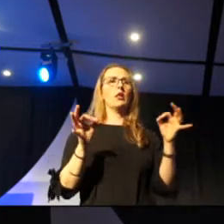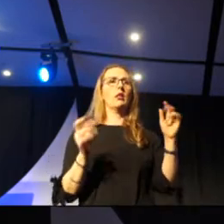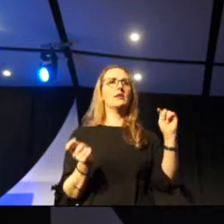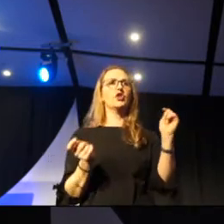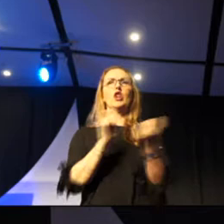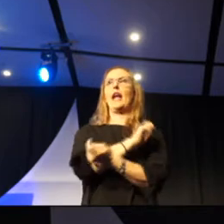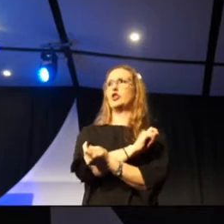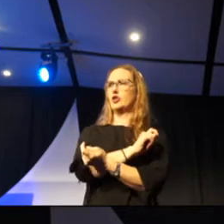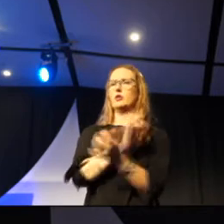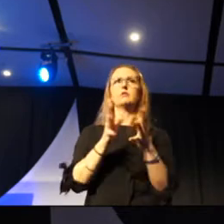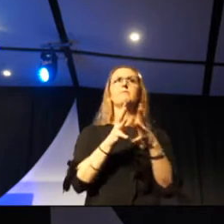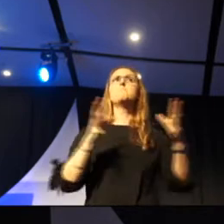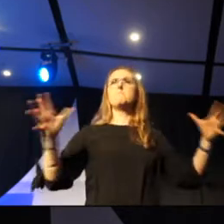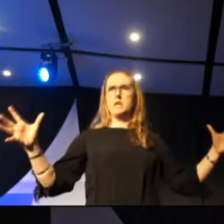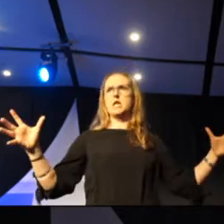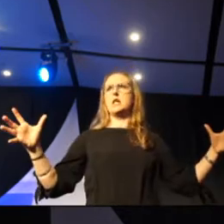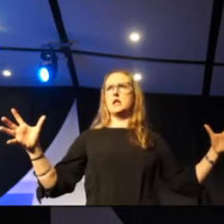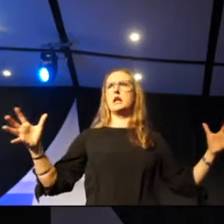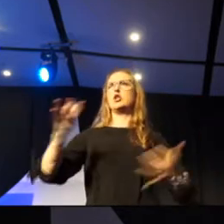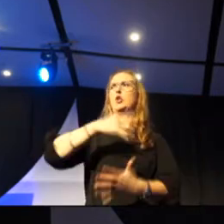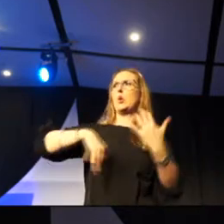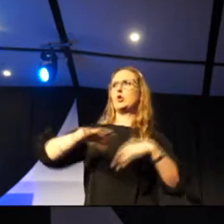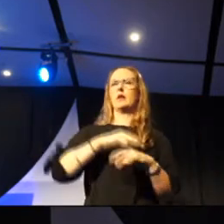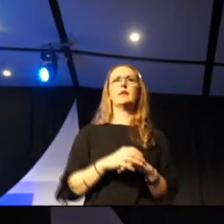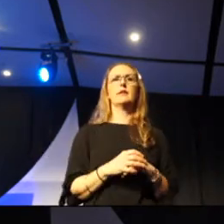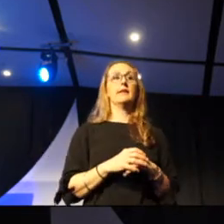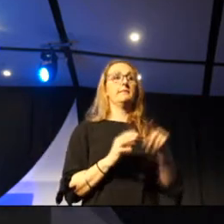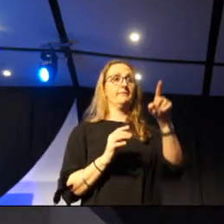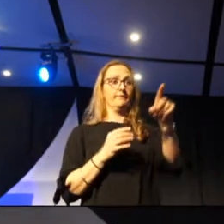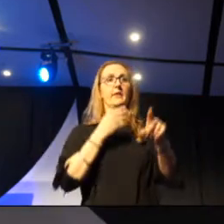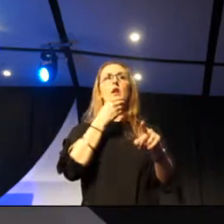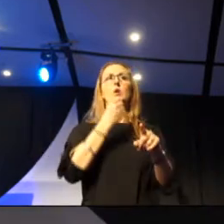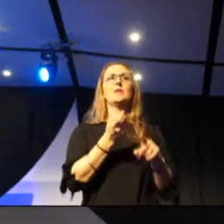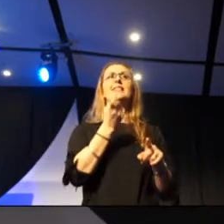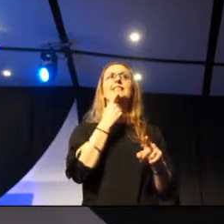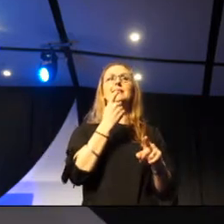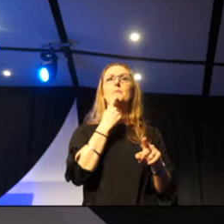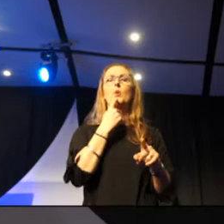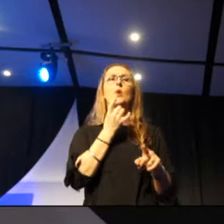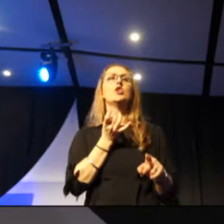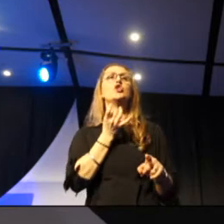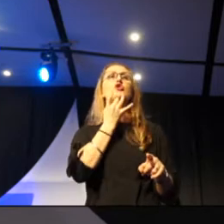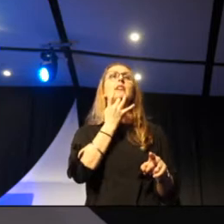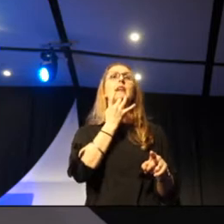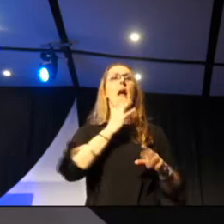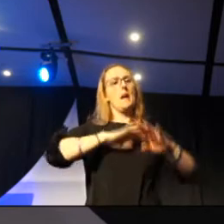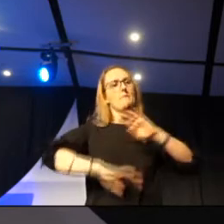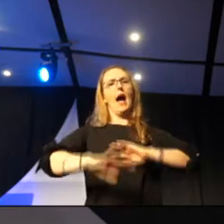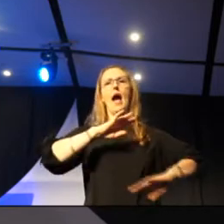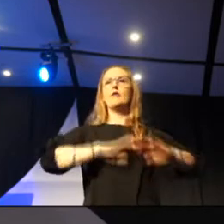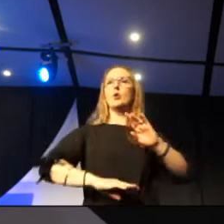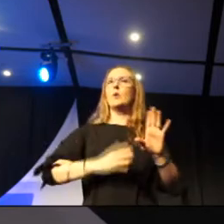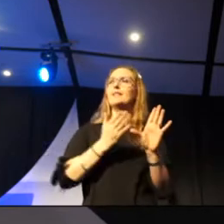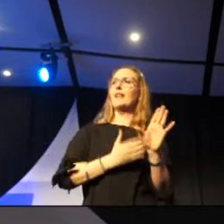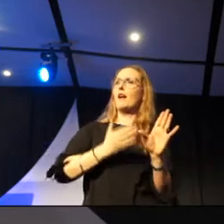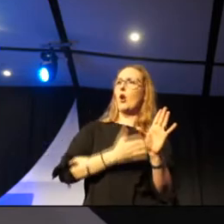And it uses a very simple trick of behavioural psychology. And that is that as a